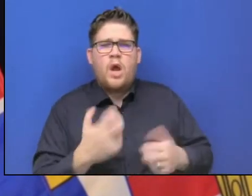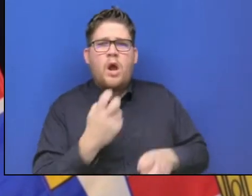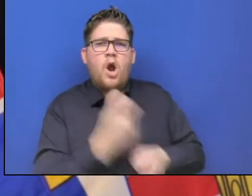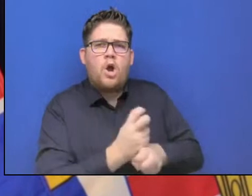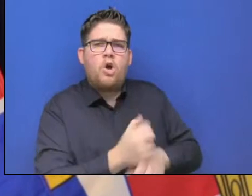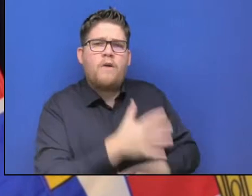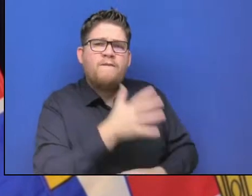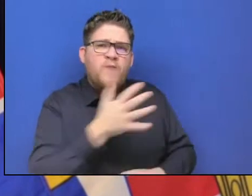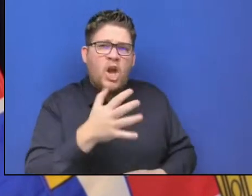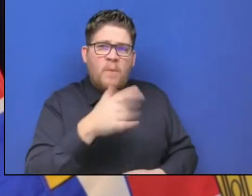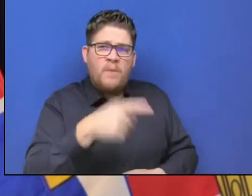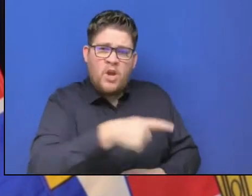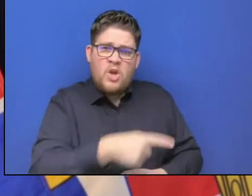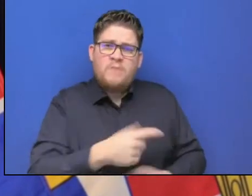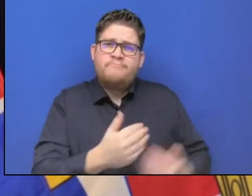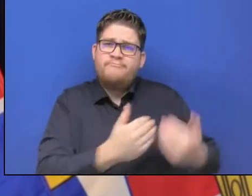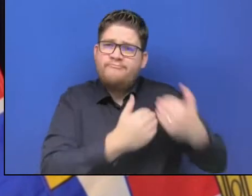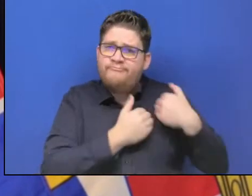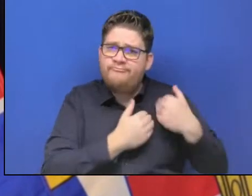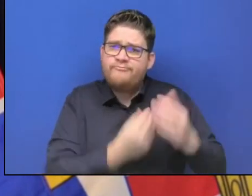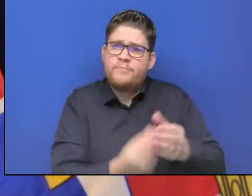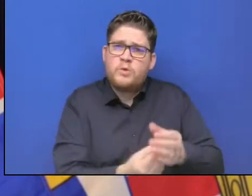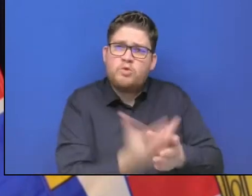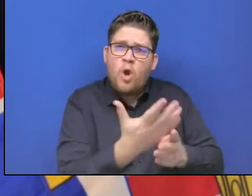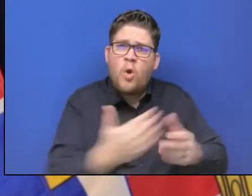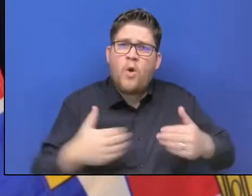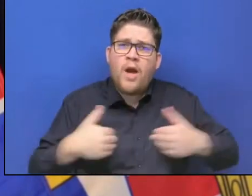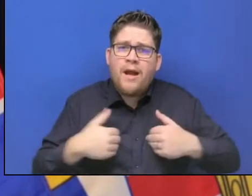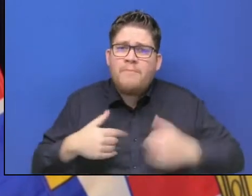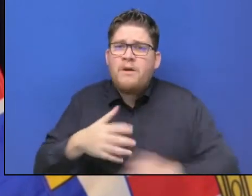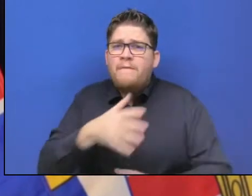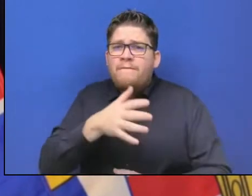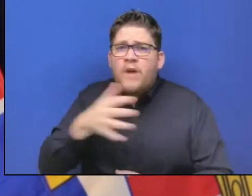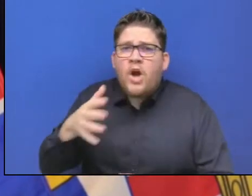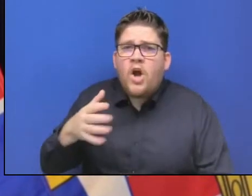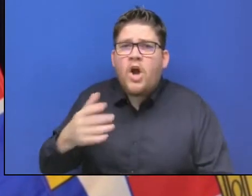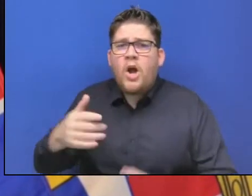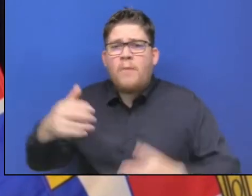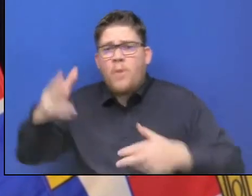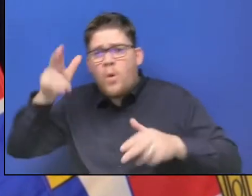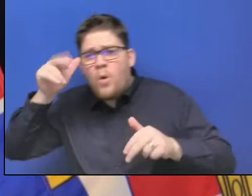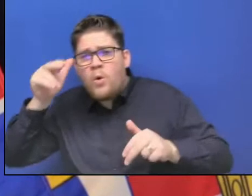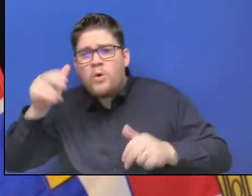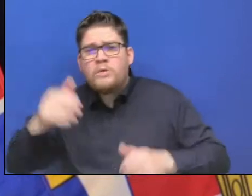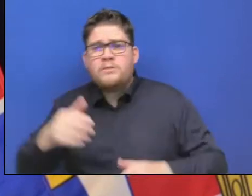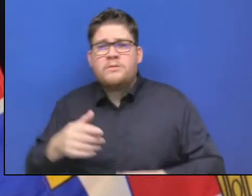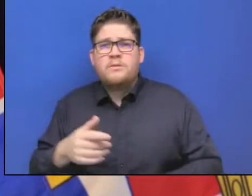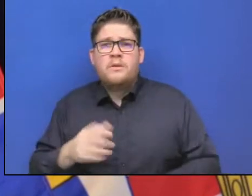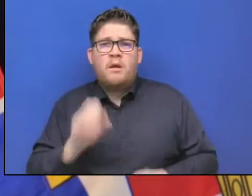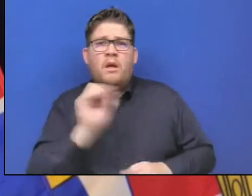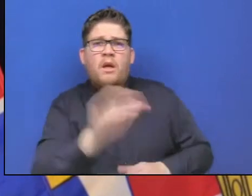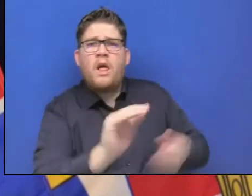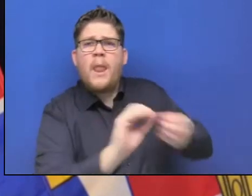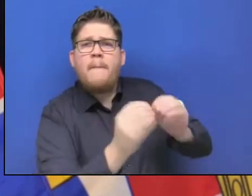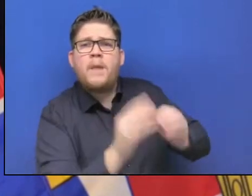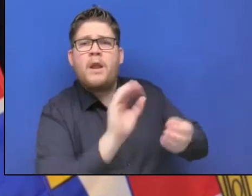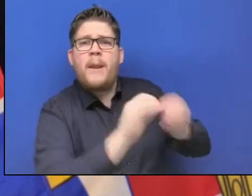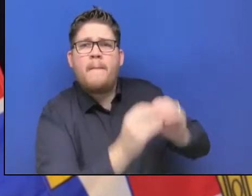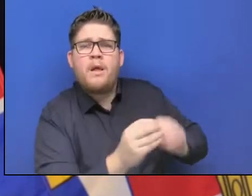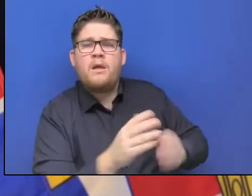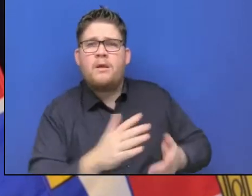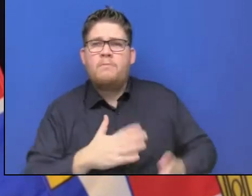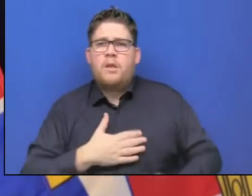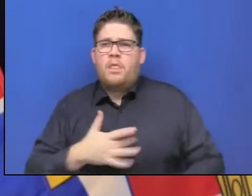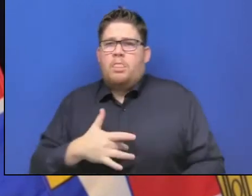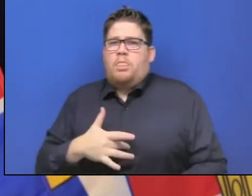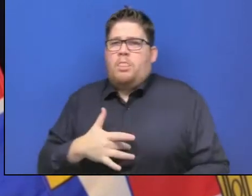numbers, it turns out to be another traumatic moment for our livestock producers. And to tell you the truth, they